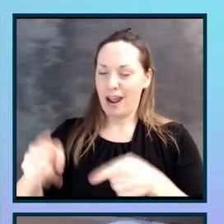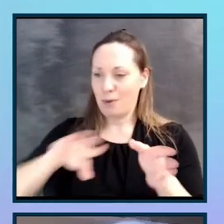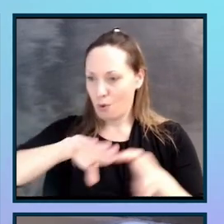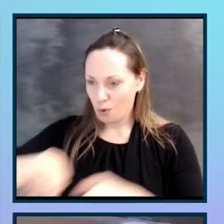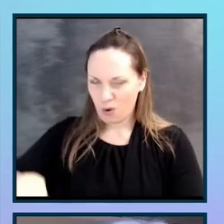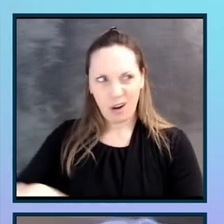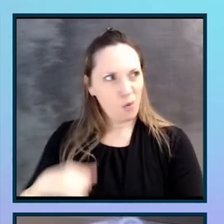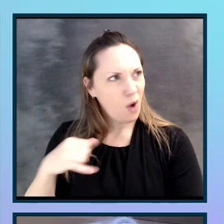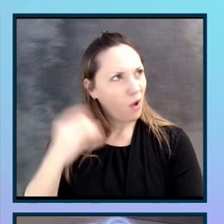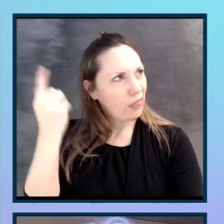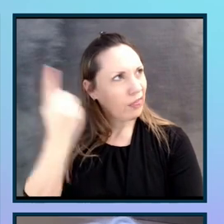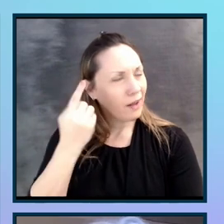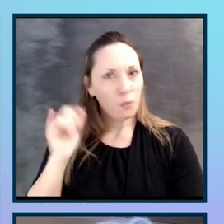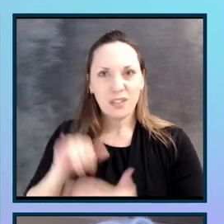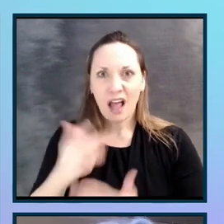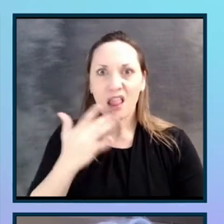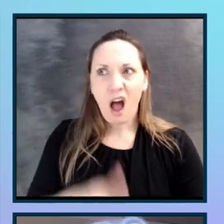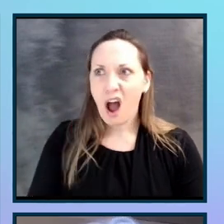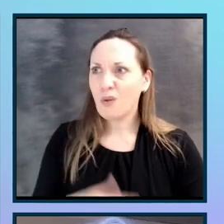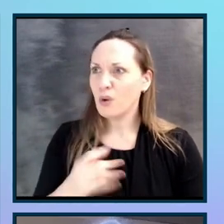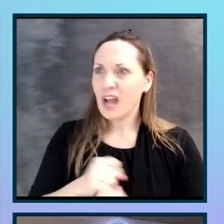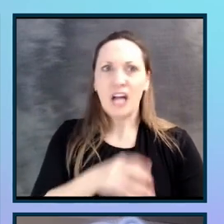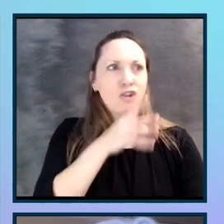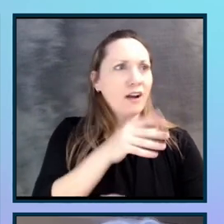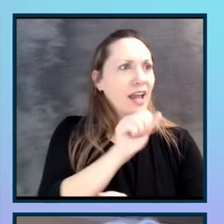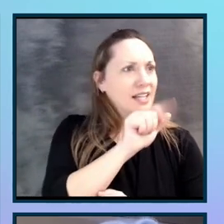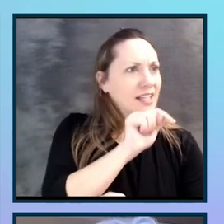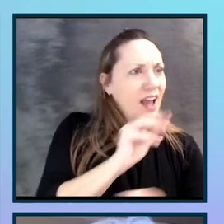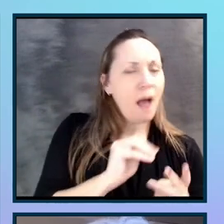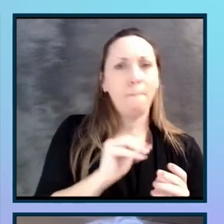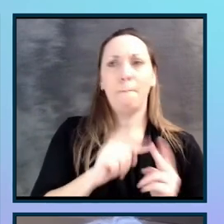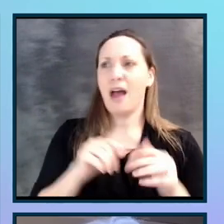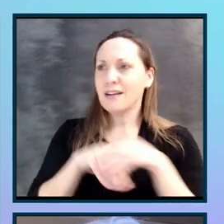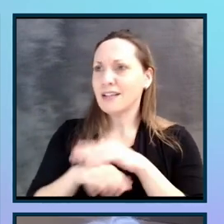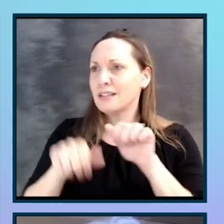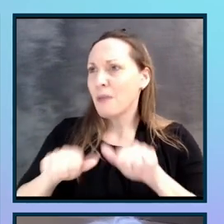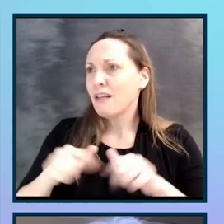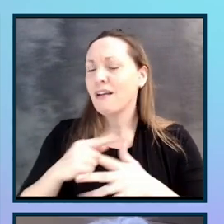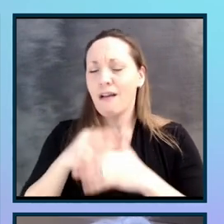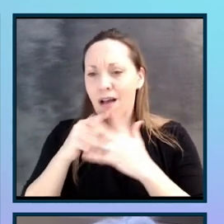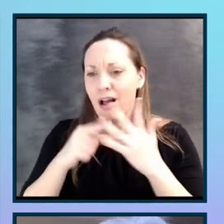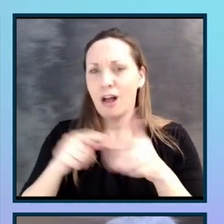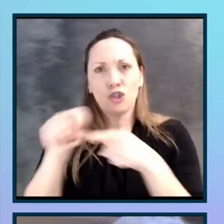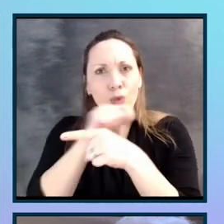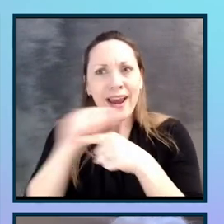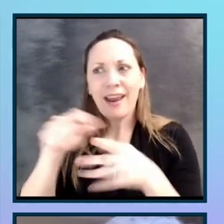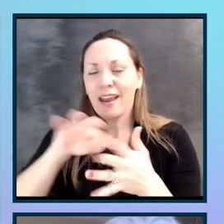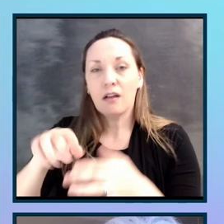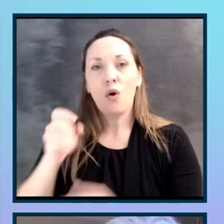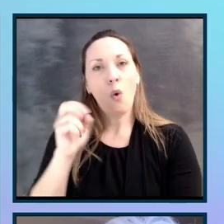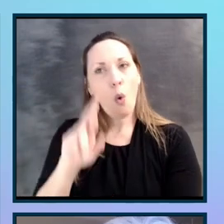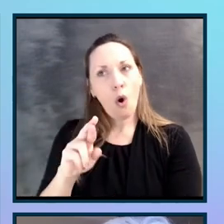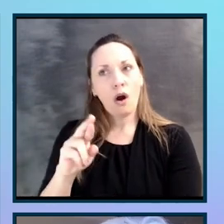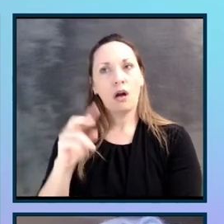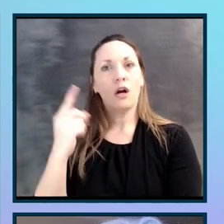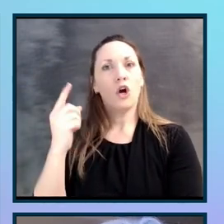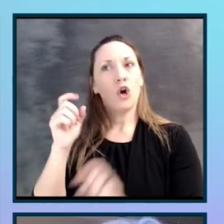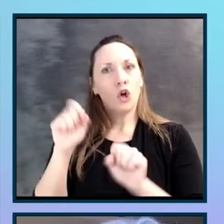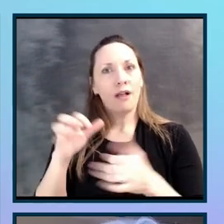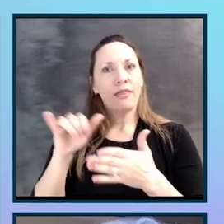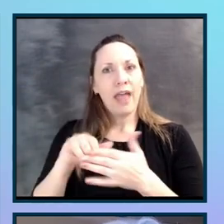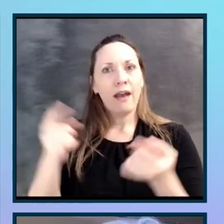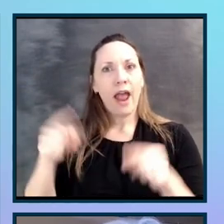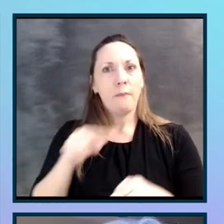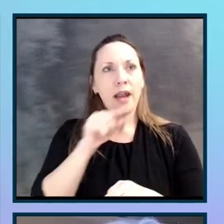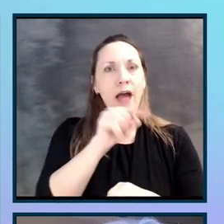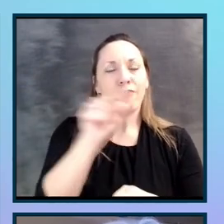We got the talking ATMs. We got the websites. We got other things, training, testing. Or was it something that could be replicated? And